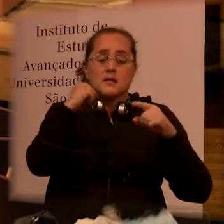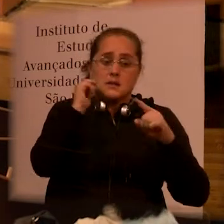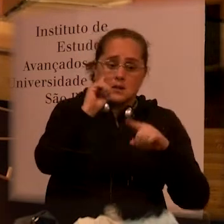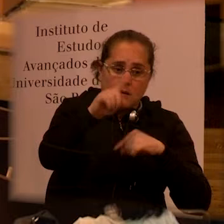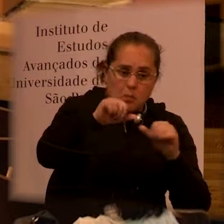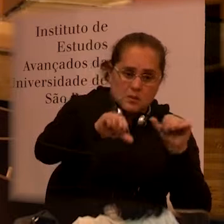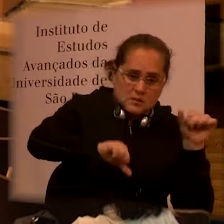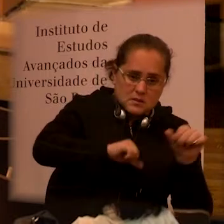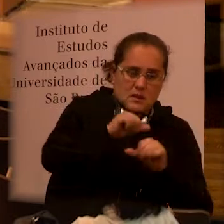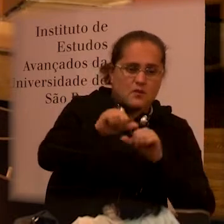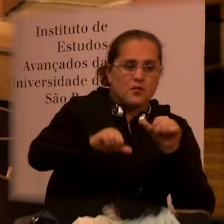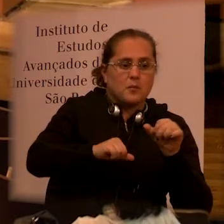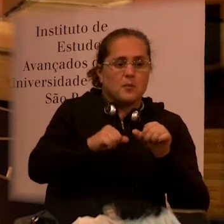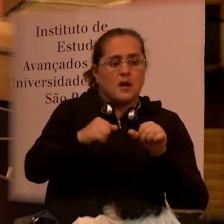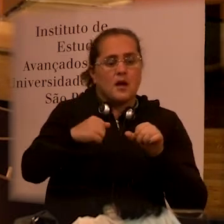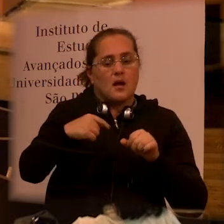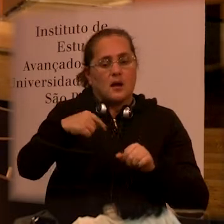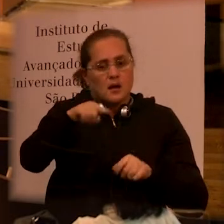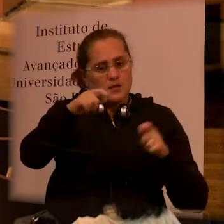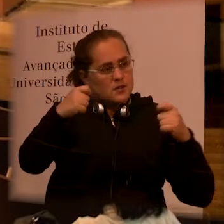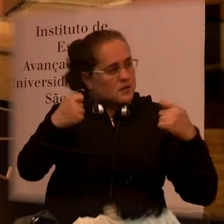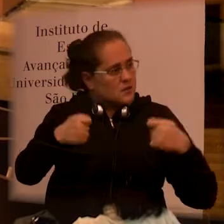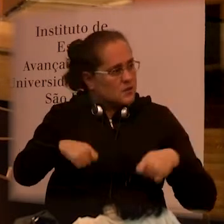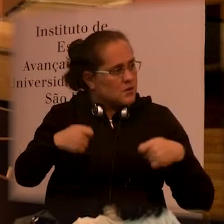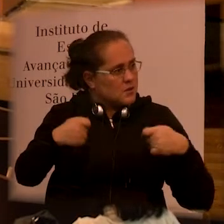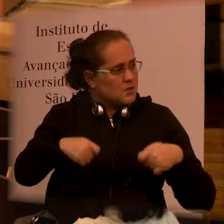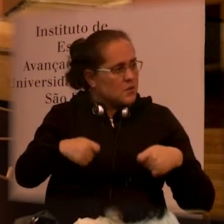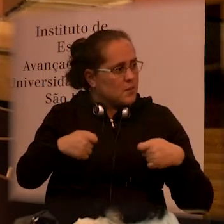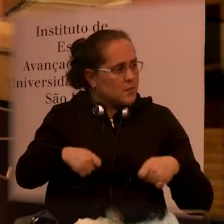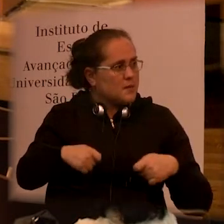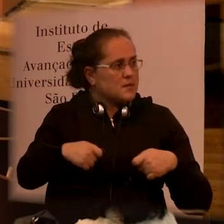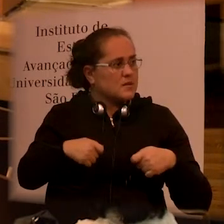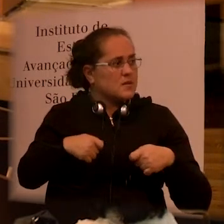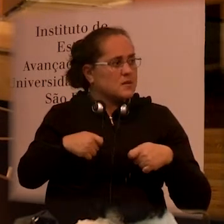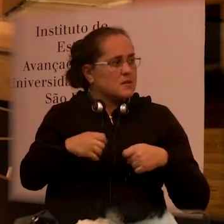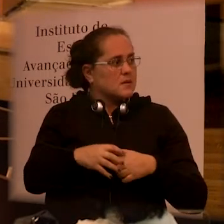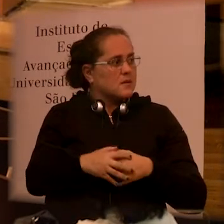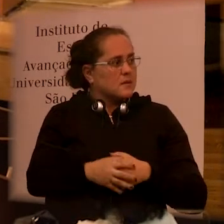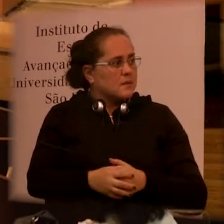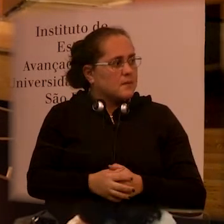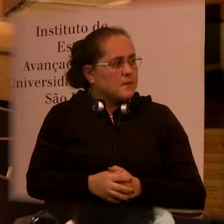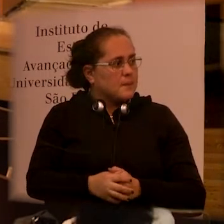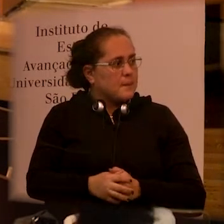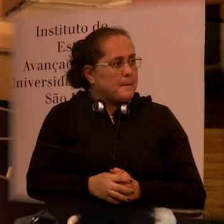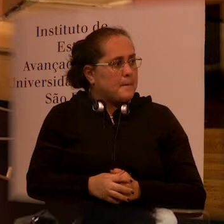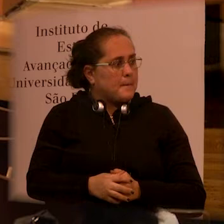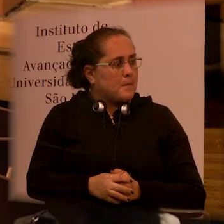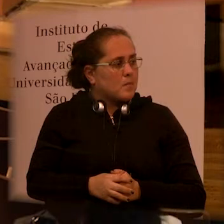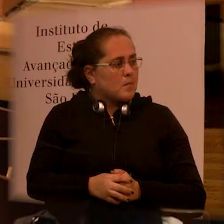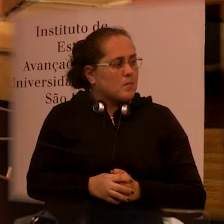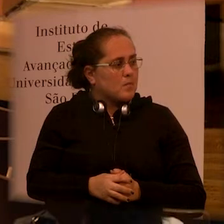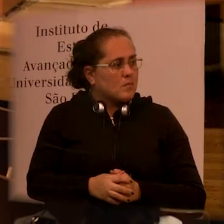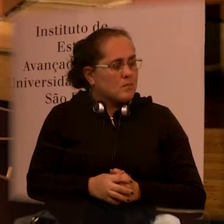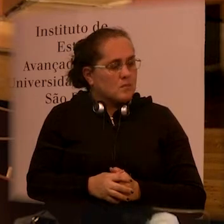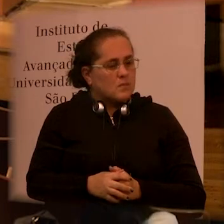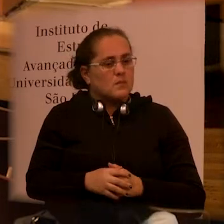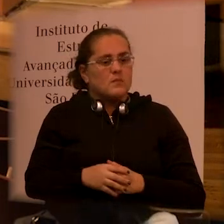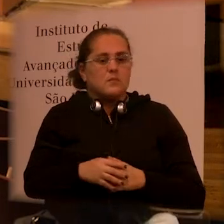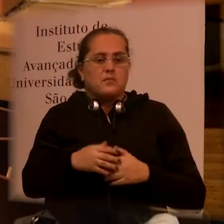a disability, who did not have disabilities and eventually had disabilities,